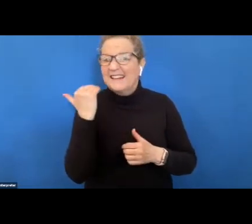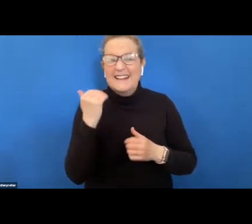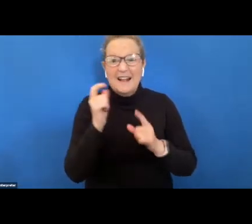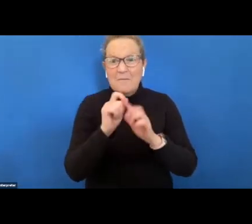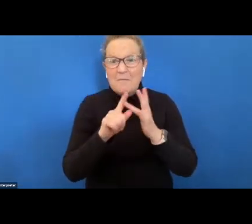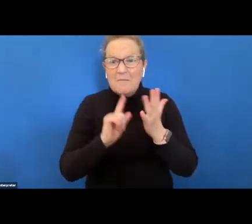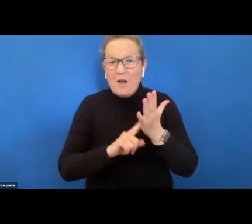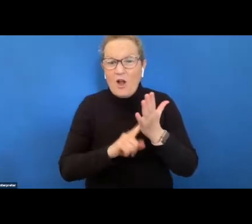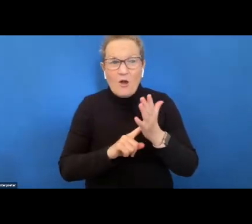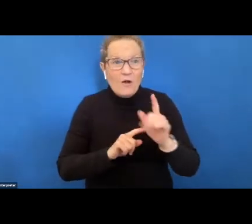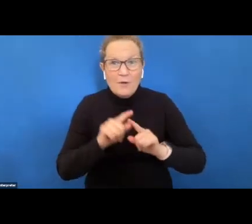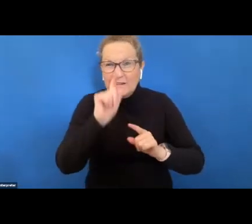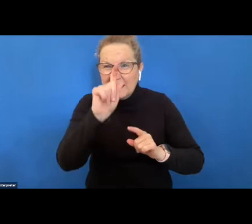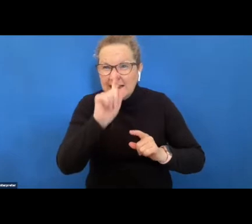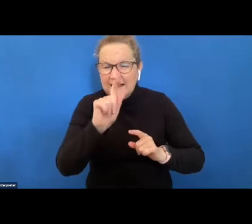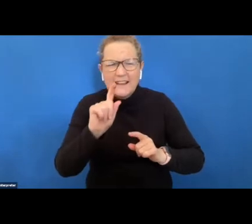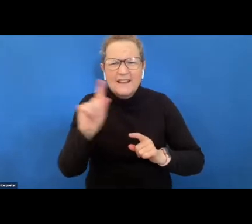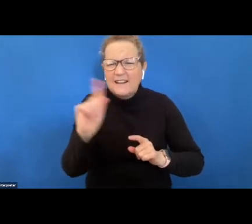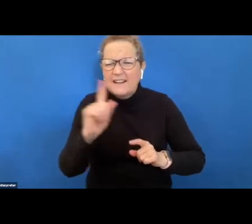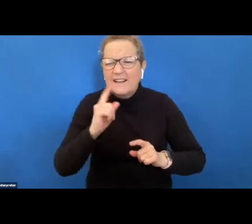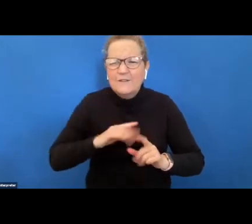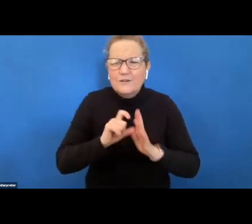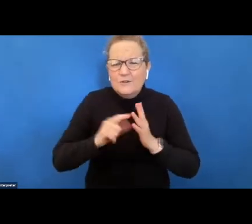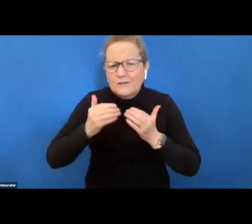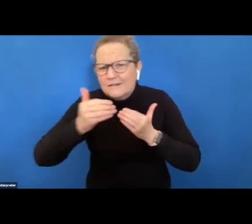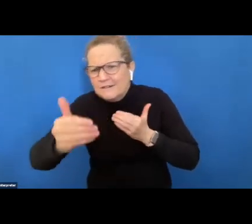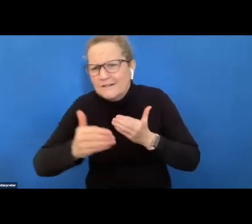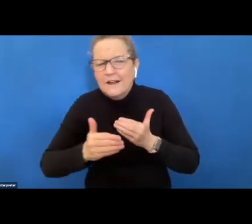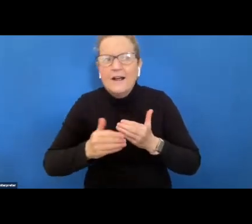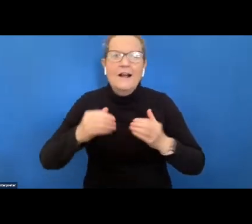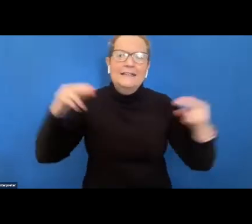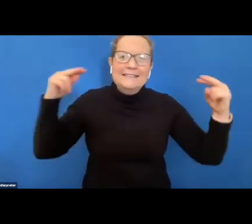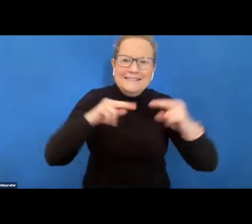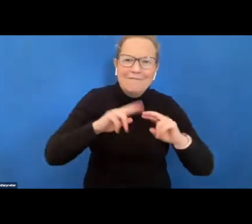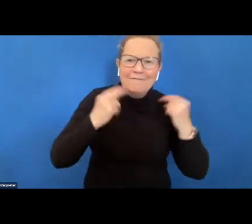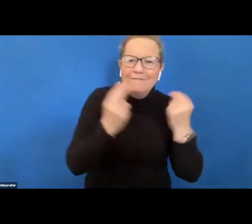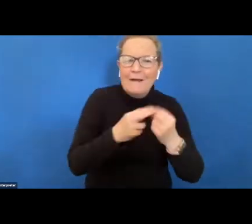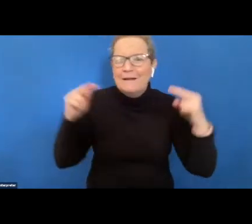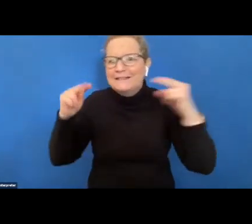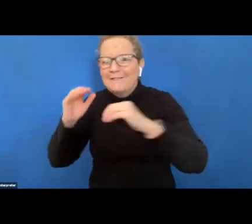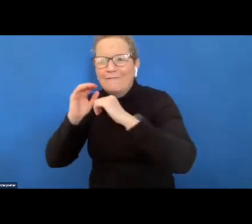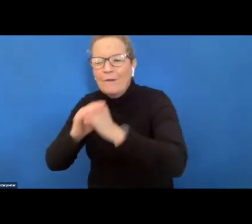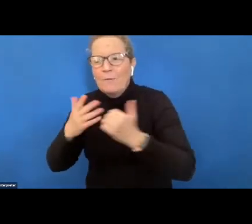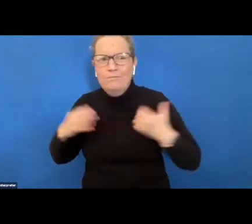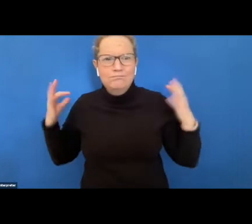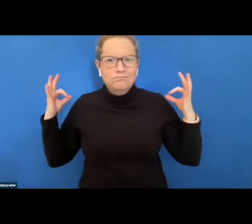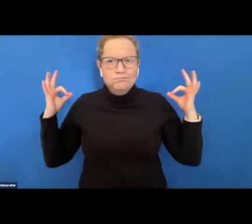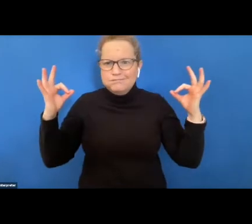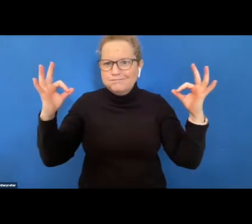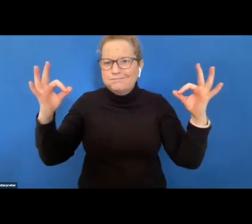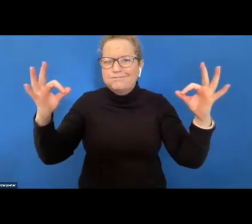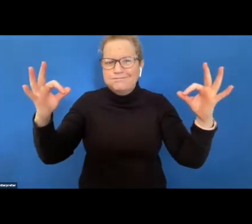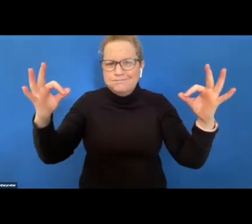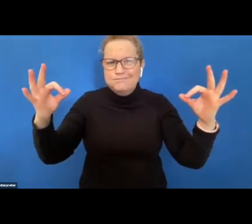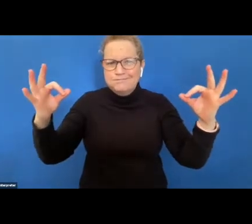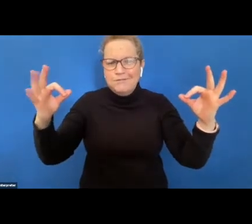uh most people here are really looking forward to catching up with friends and family probably after a long break um i think that's